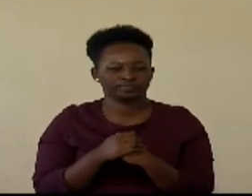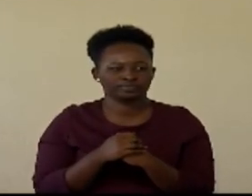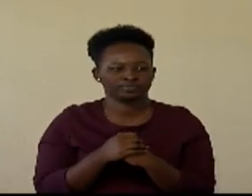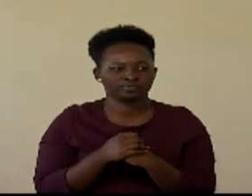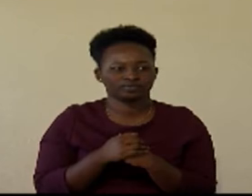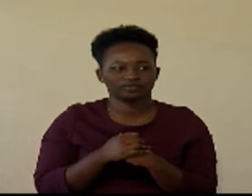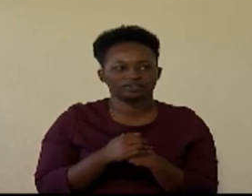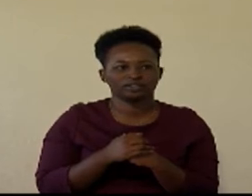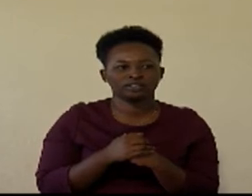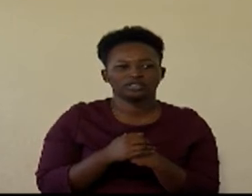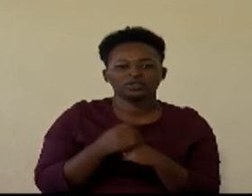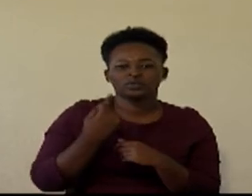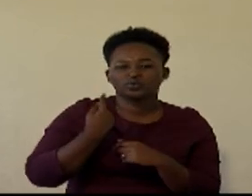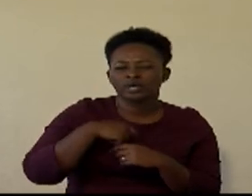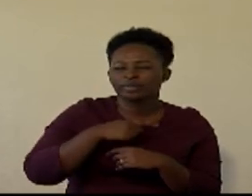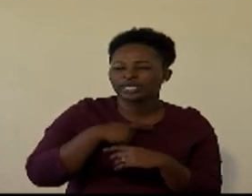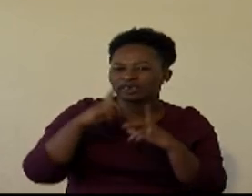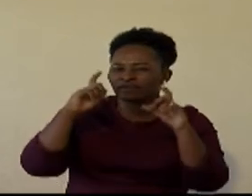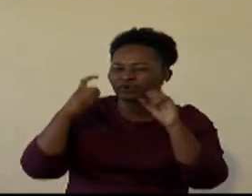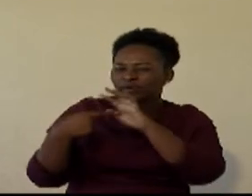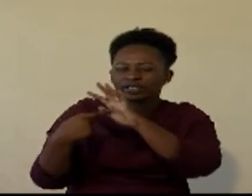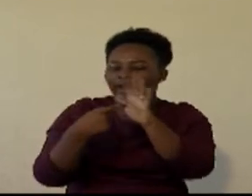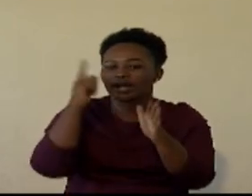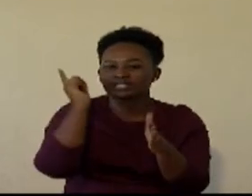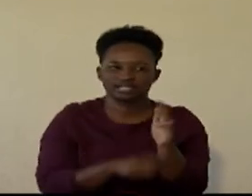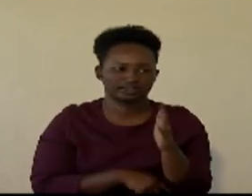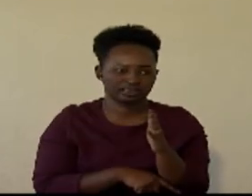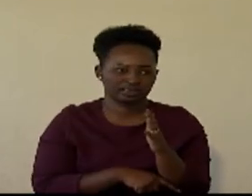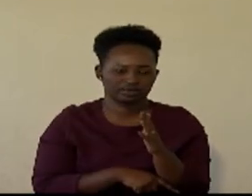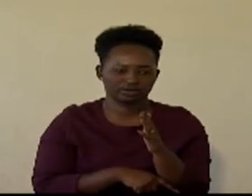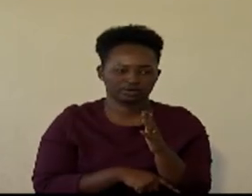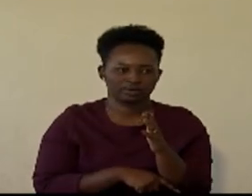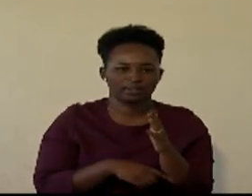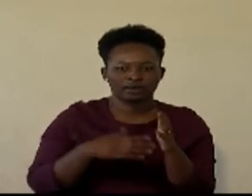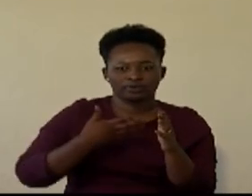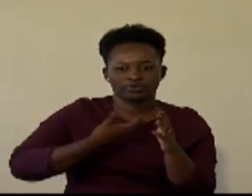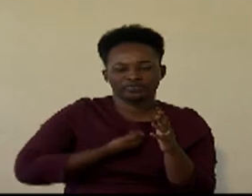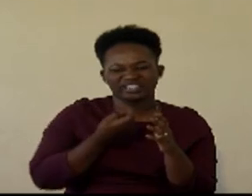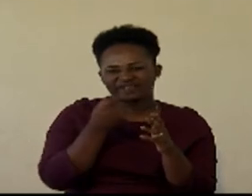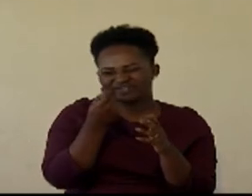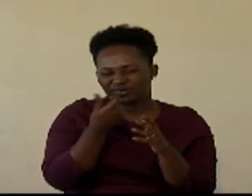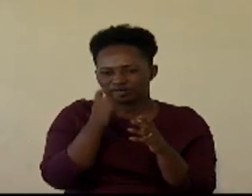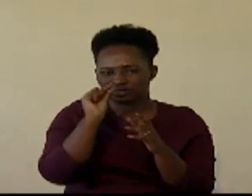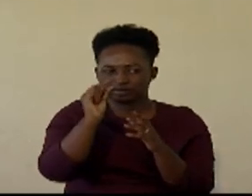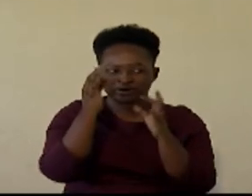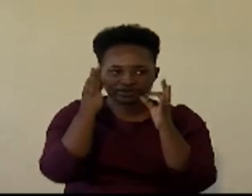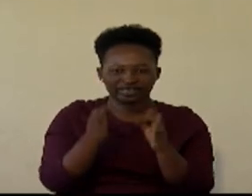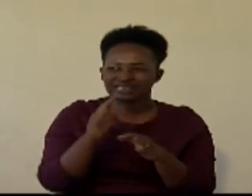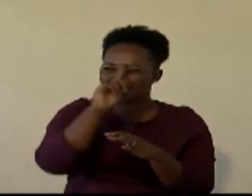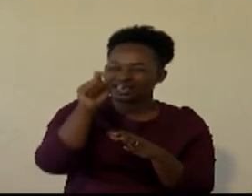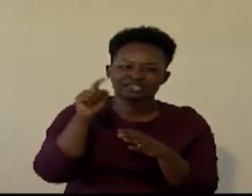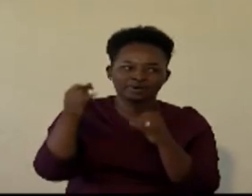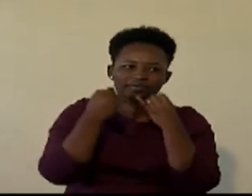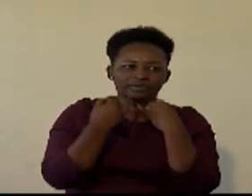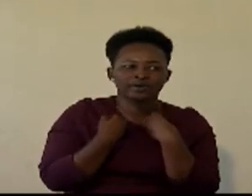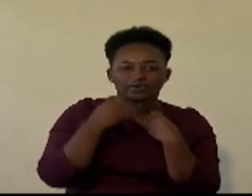what do we be from the picture? So here you have an outline of a few small things. Can this tell us if the